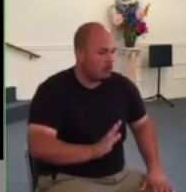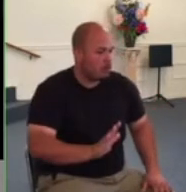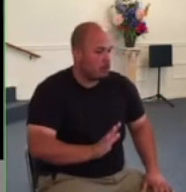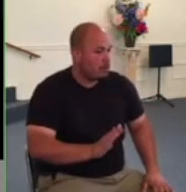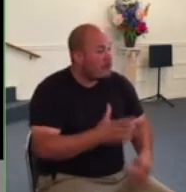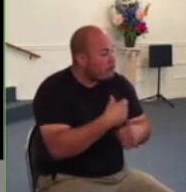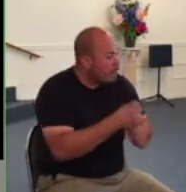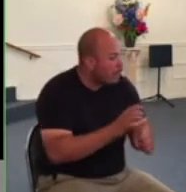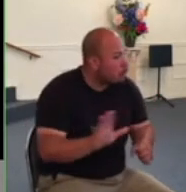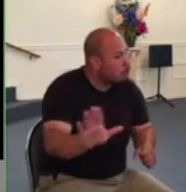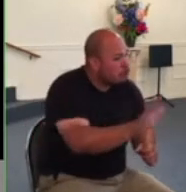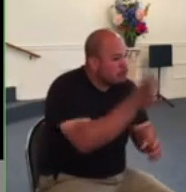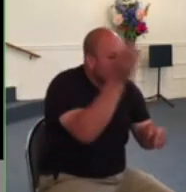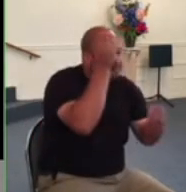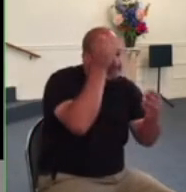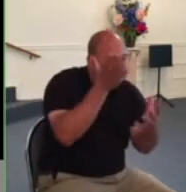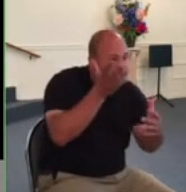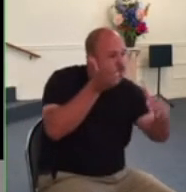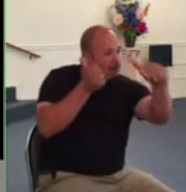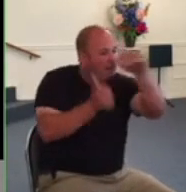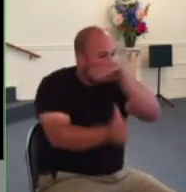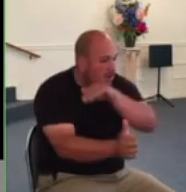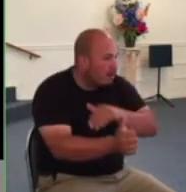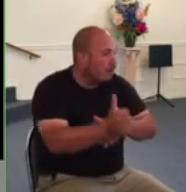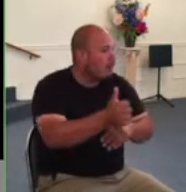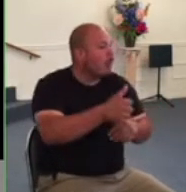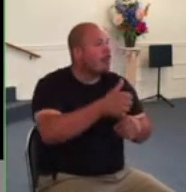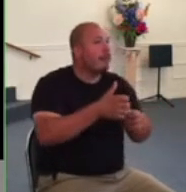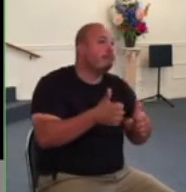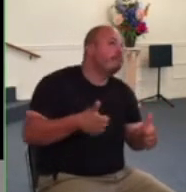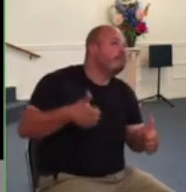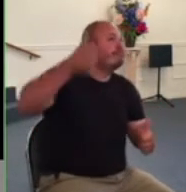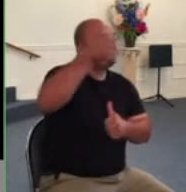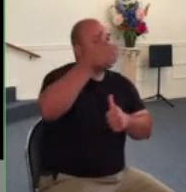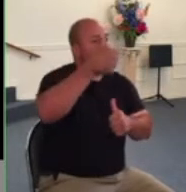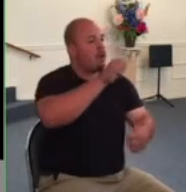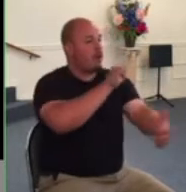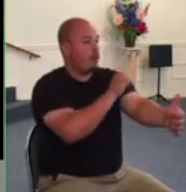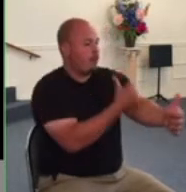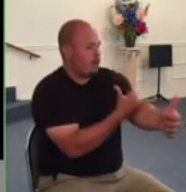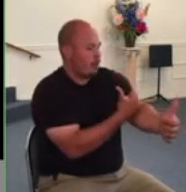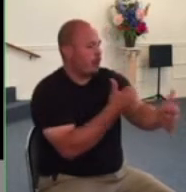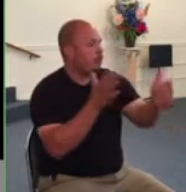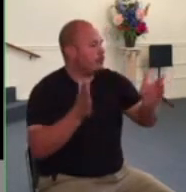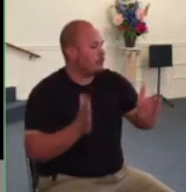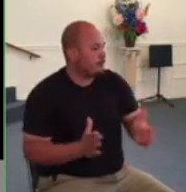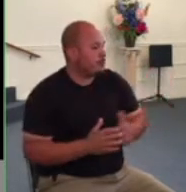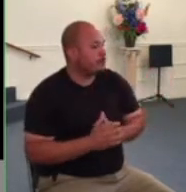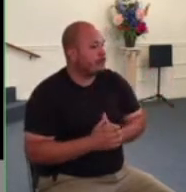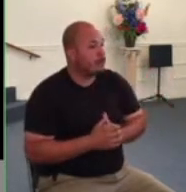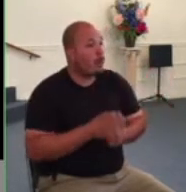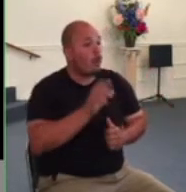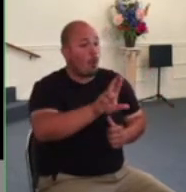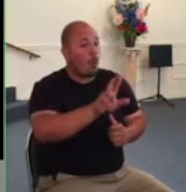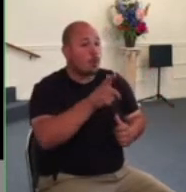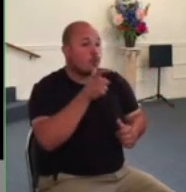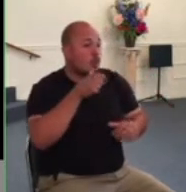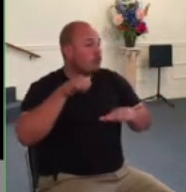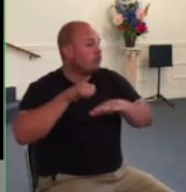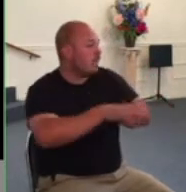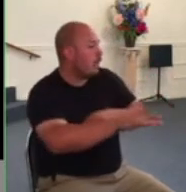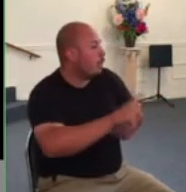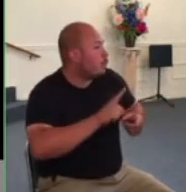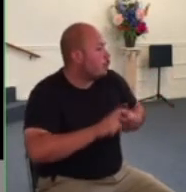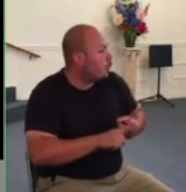whether to the emperor as the supreme authority or to governors who are sent by him to punish those who do wrong and to commend